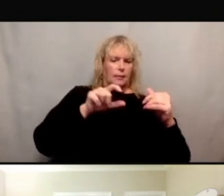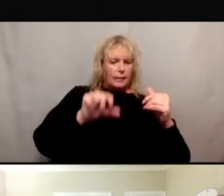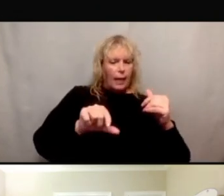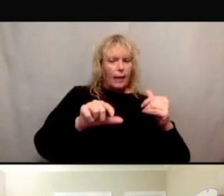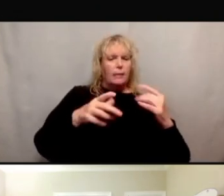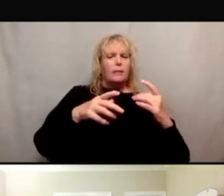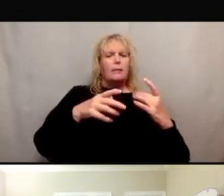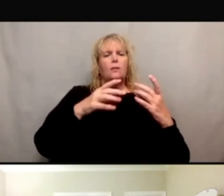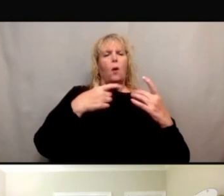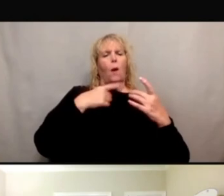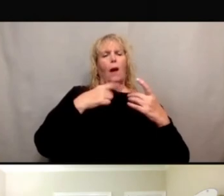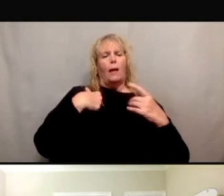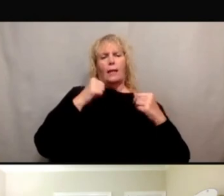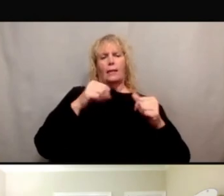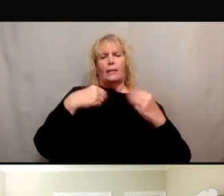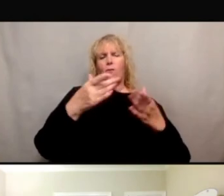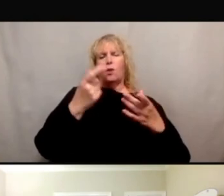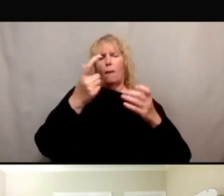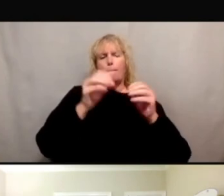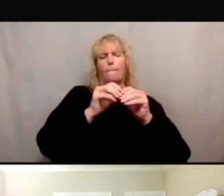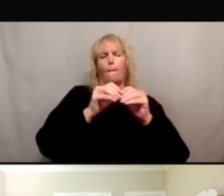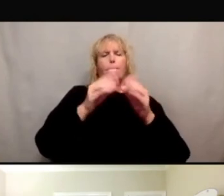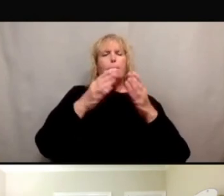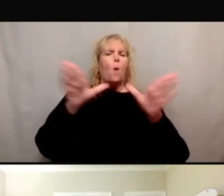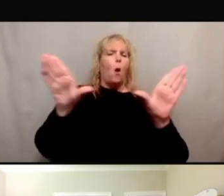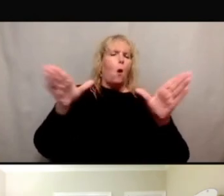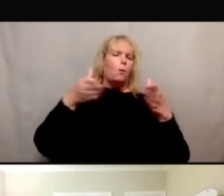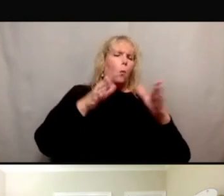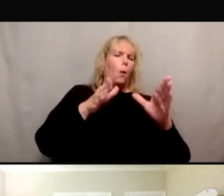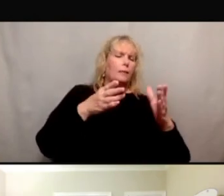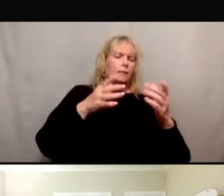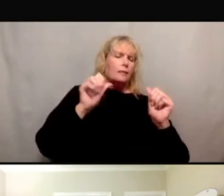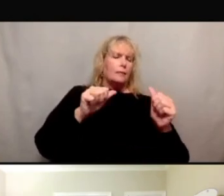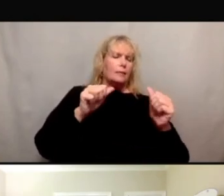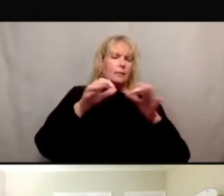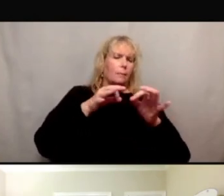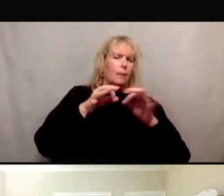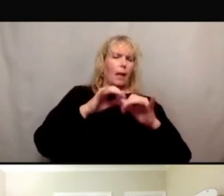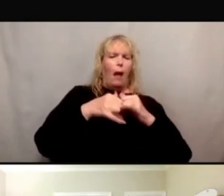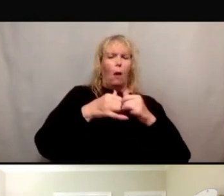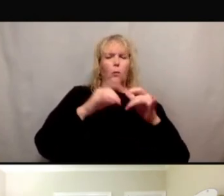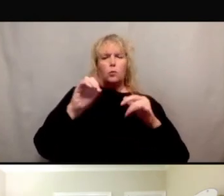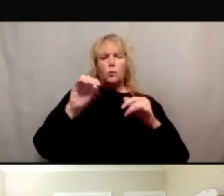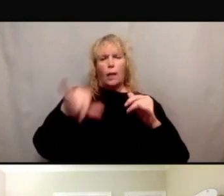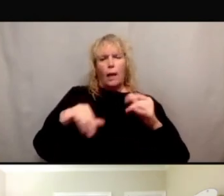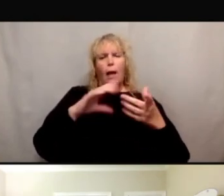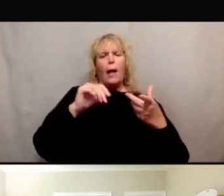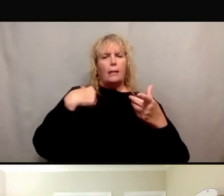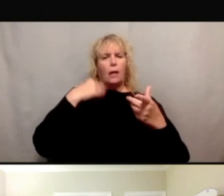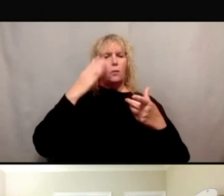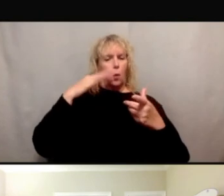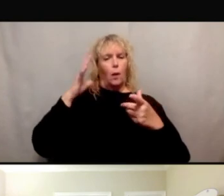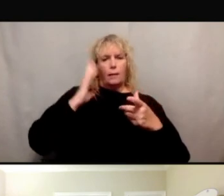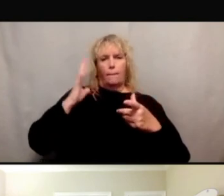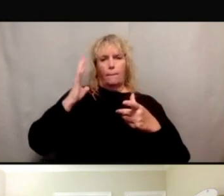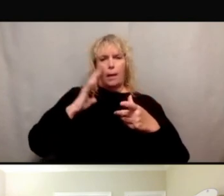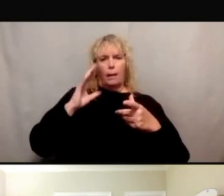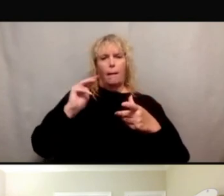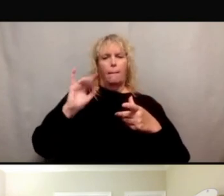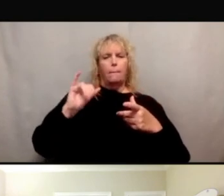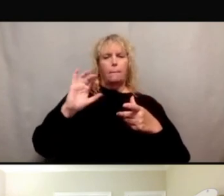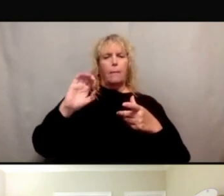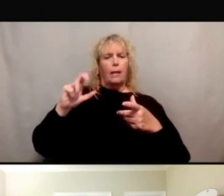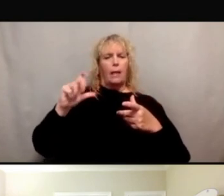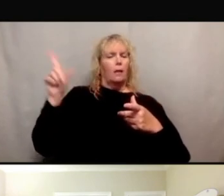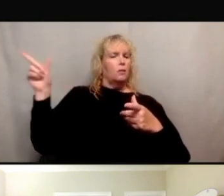sort of some broad strokes on a few different ways to do it. And I know in the past, like Michael Pache Orlo, who I think is no